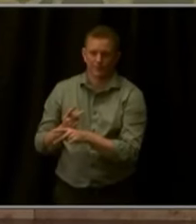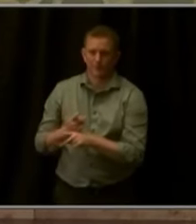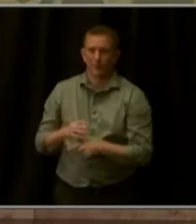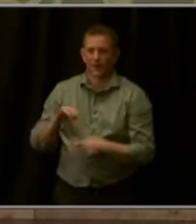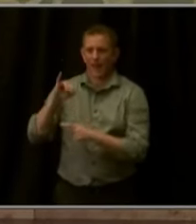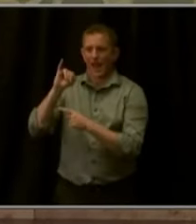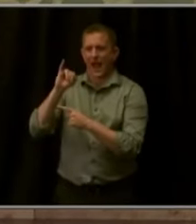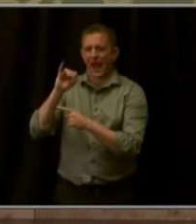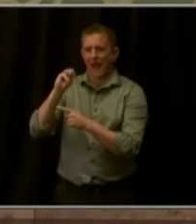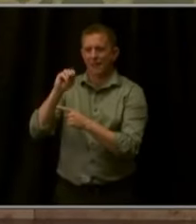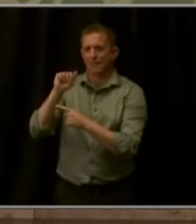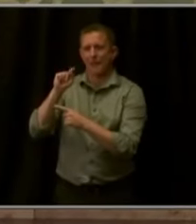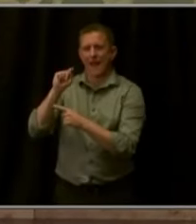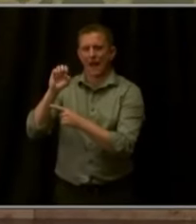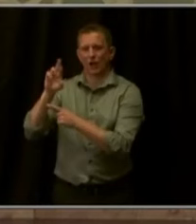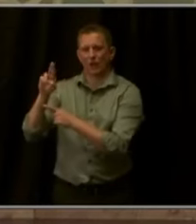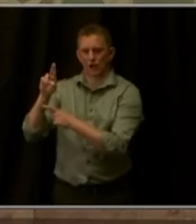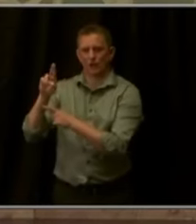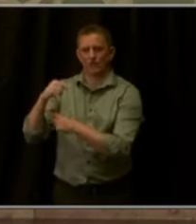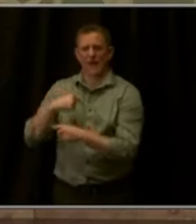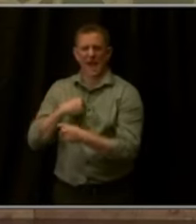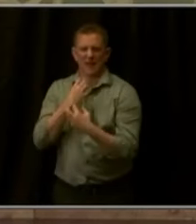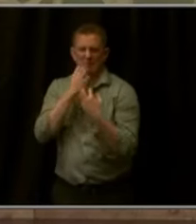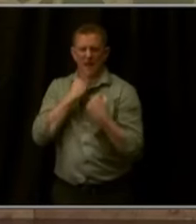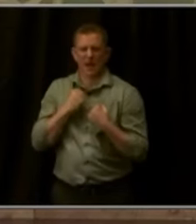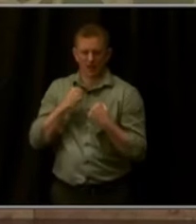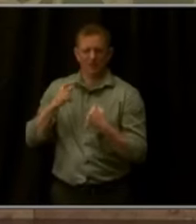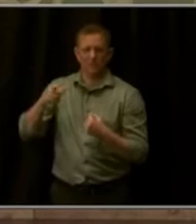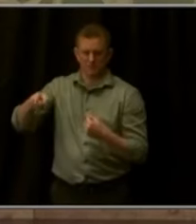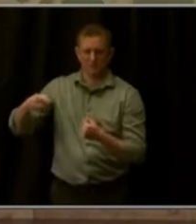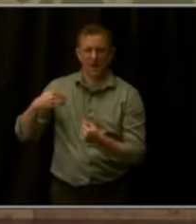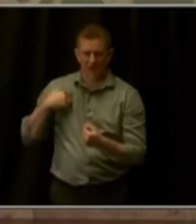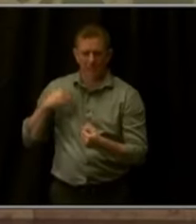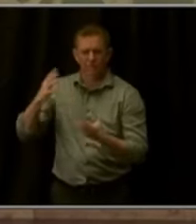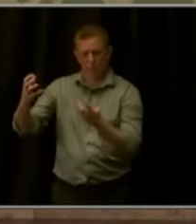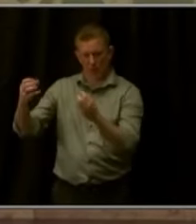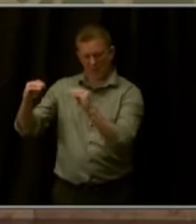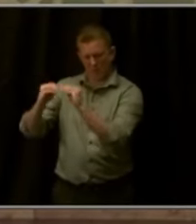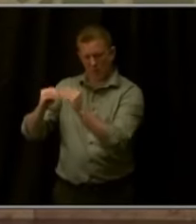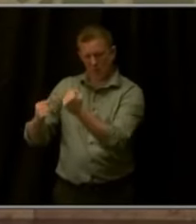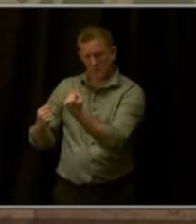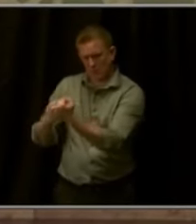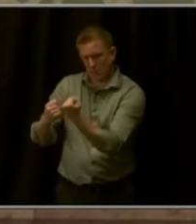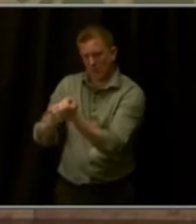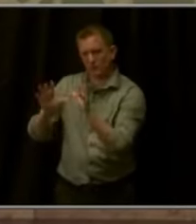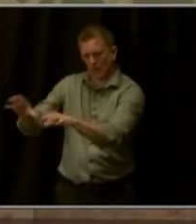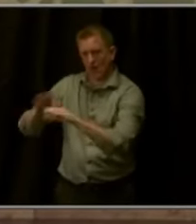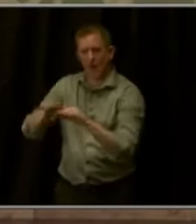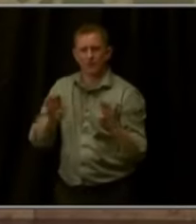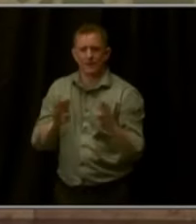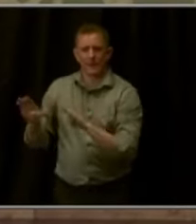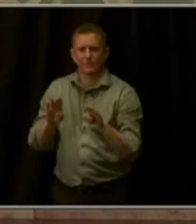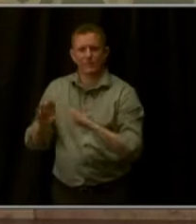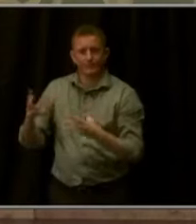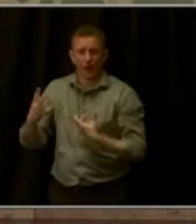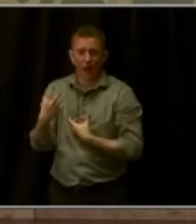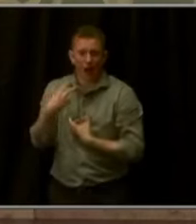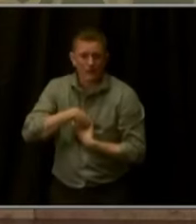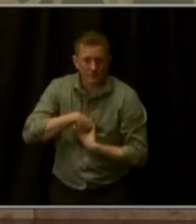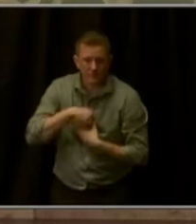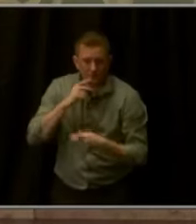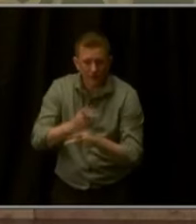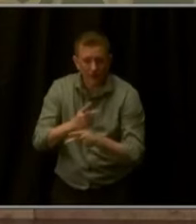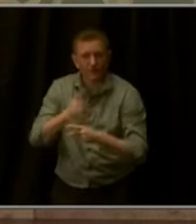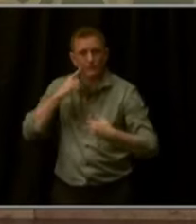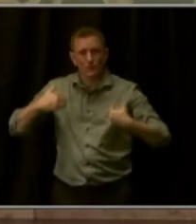-Janet. Our budget calls for more support for behavioral health, better autism care for youth, expanded care for